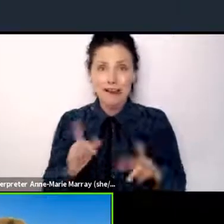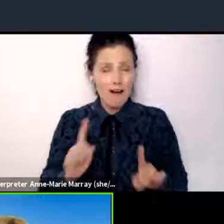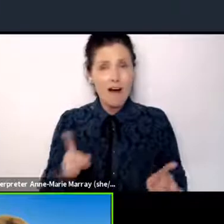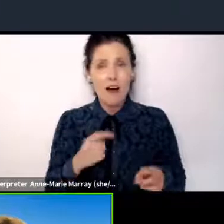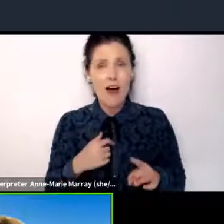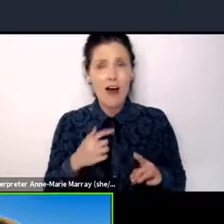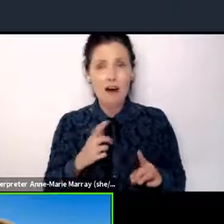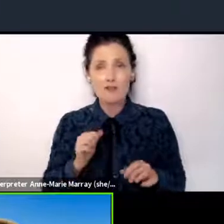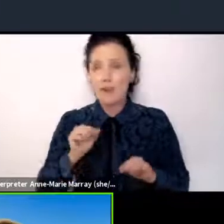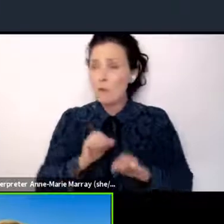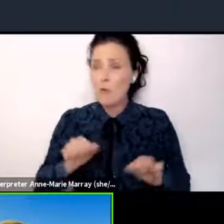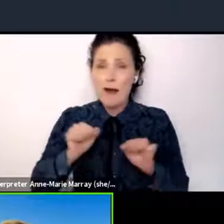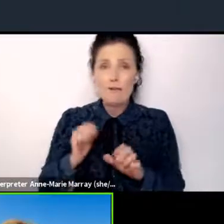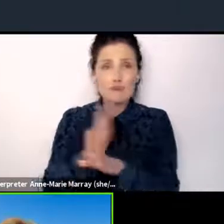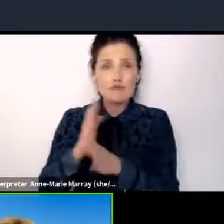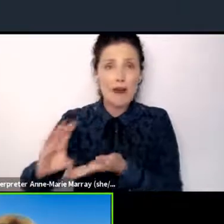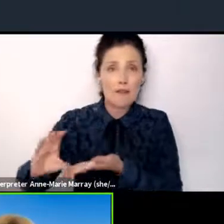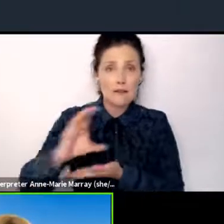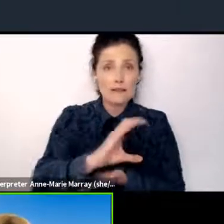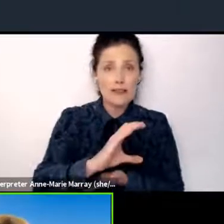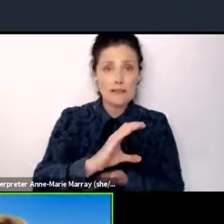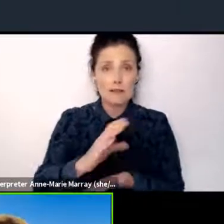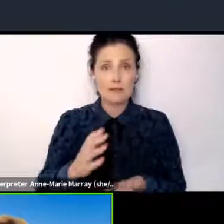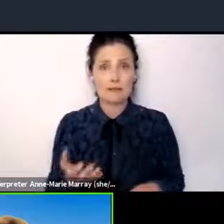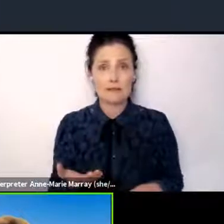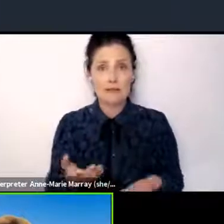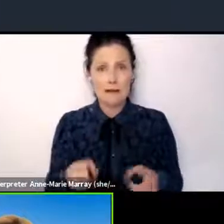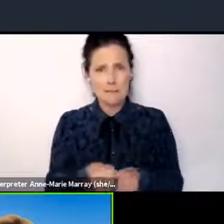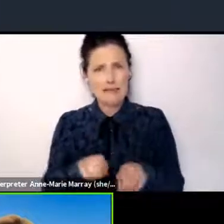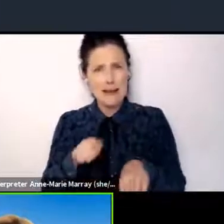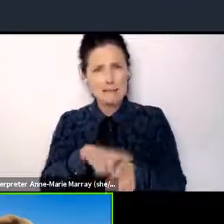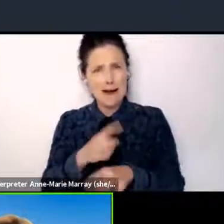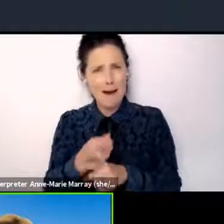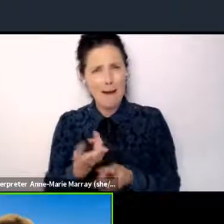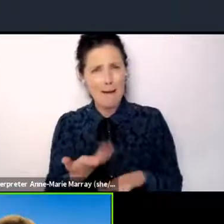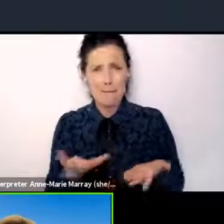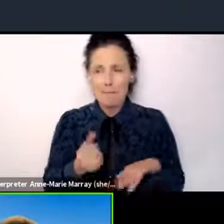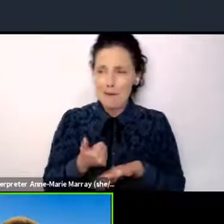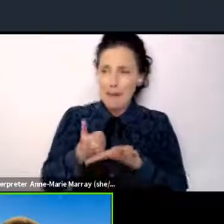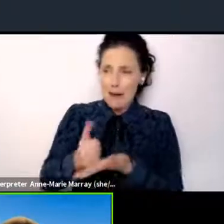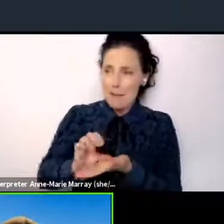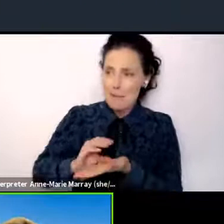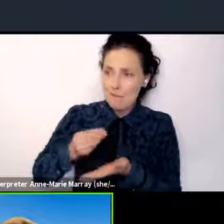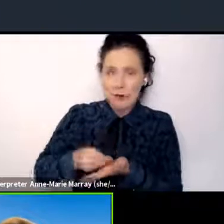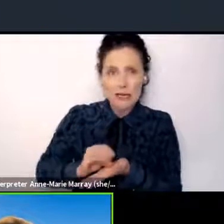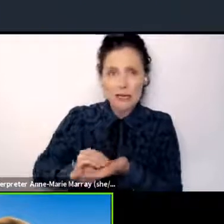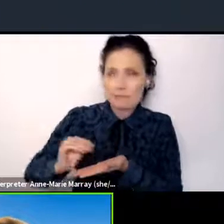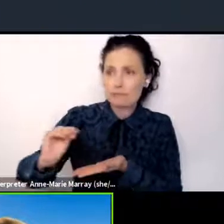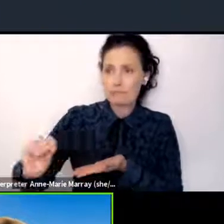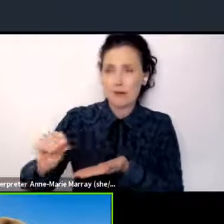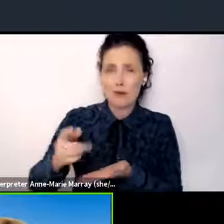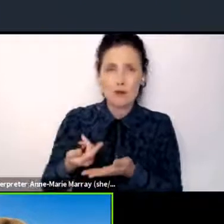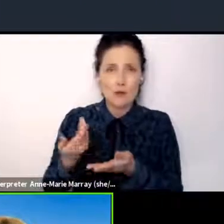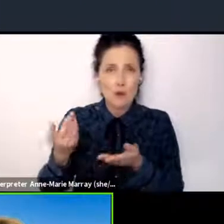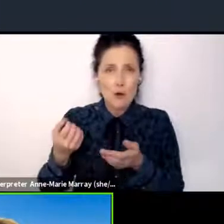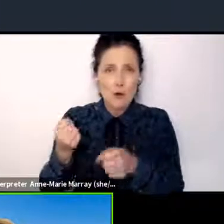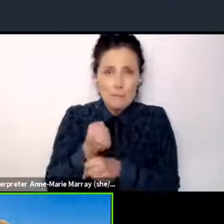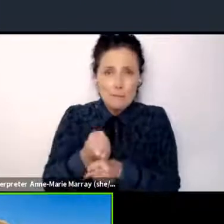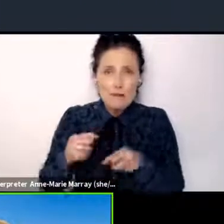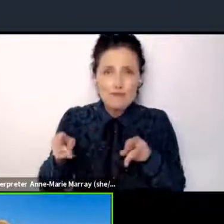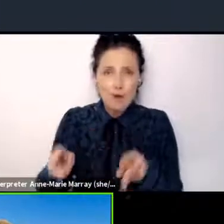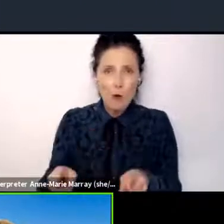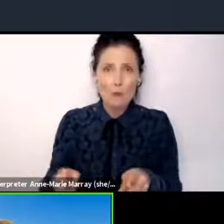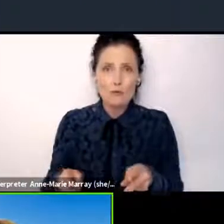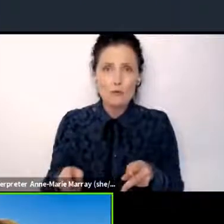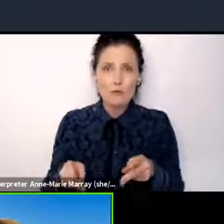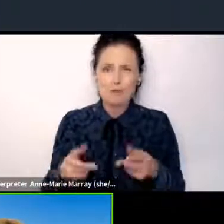a green economy at the same time, subsidizing things like fossil fuels and road building. You know, calling for the I think it's 80 billion